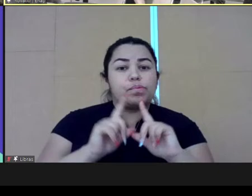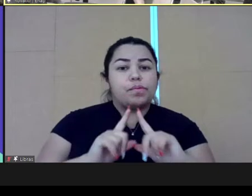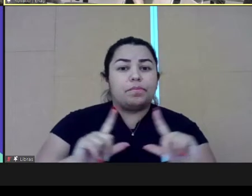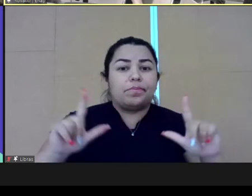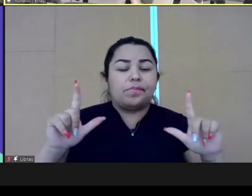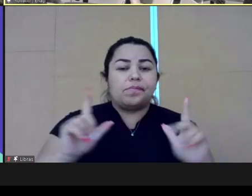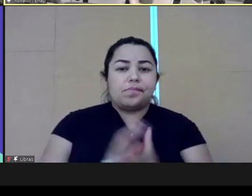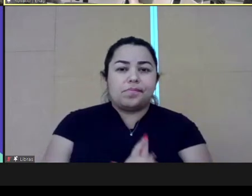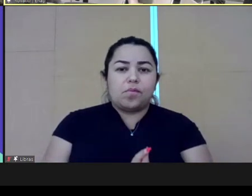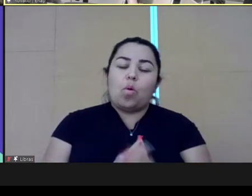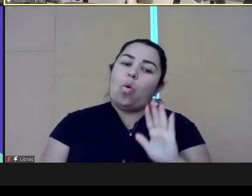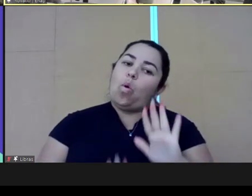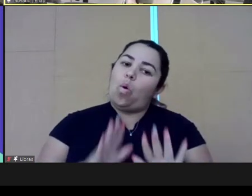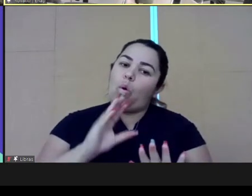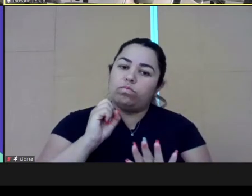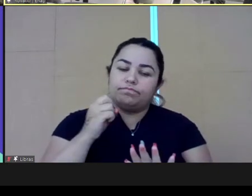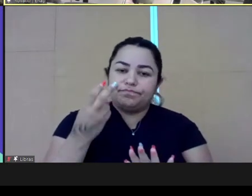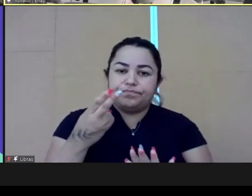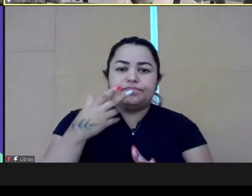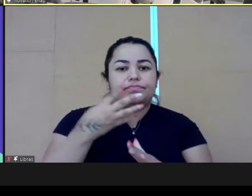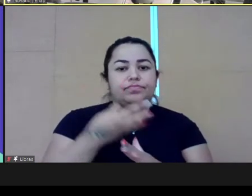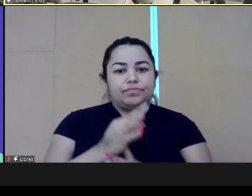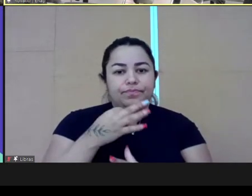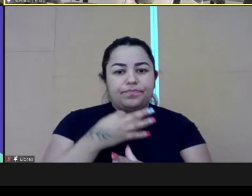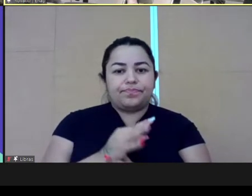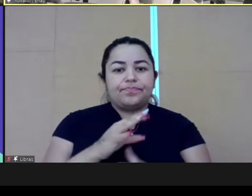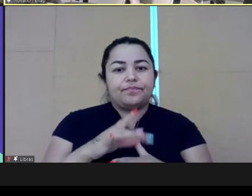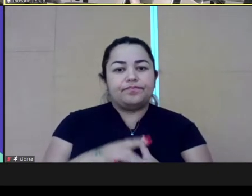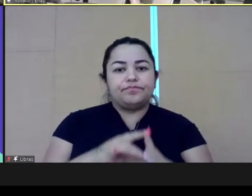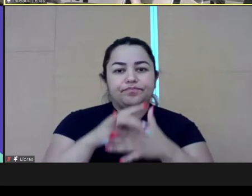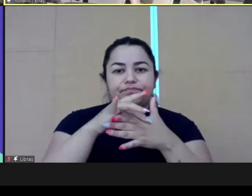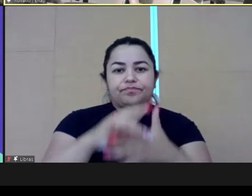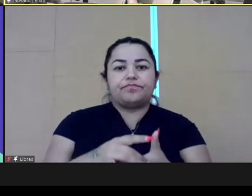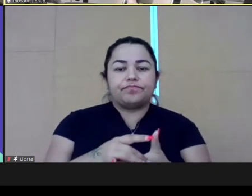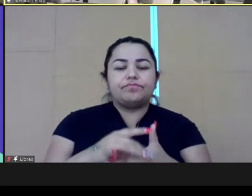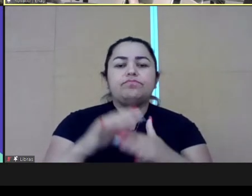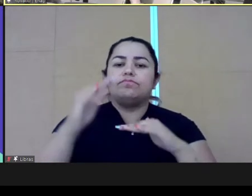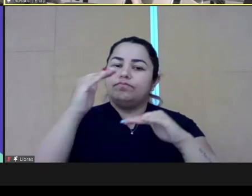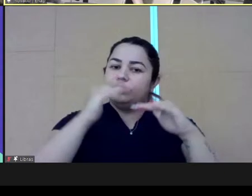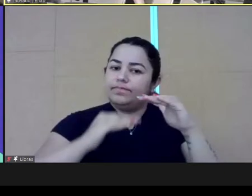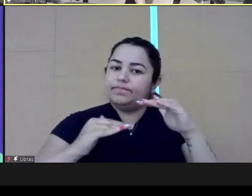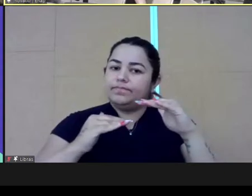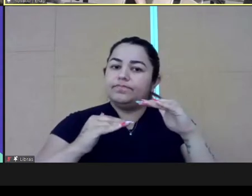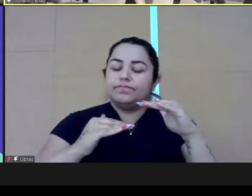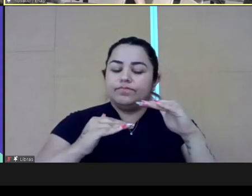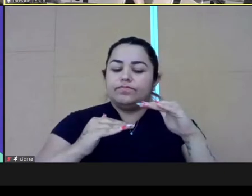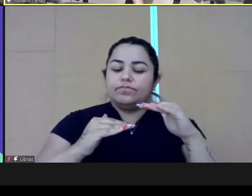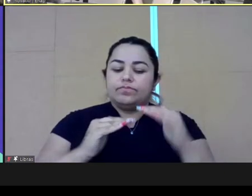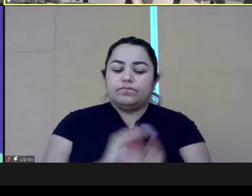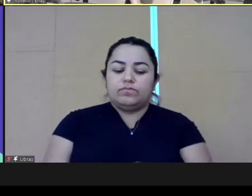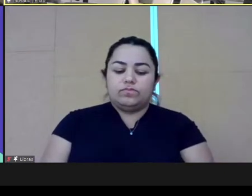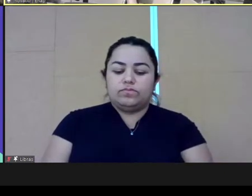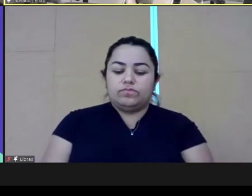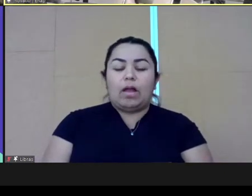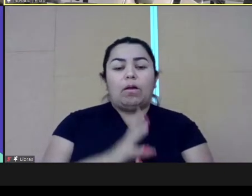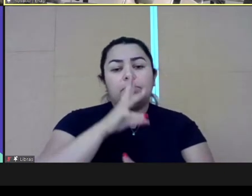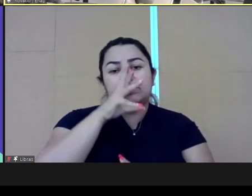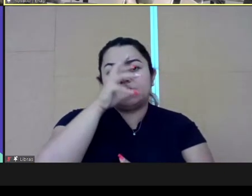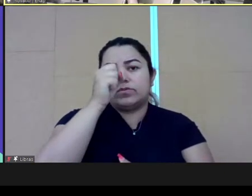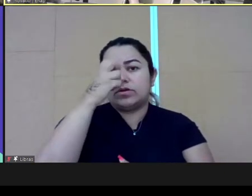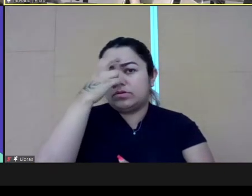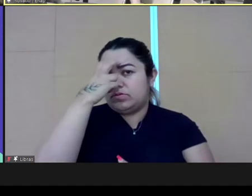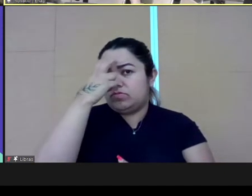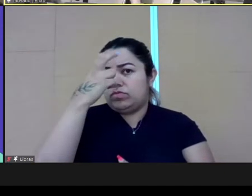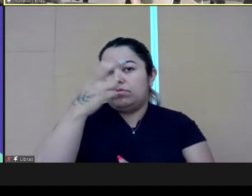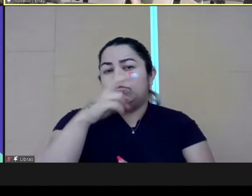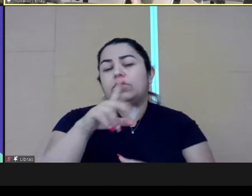to the newest leaders. So why don't we try to train